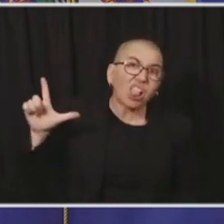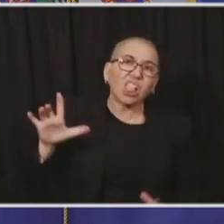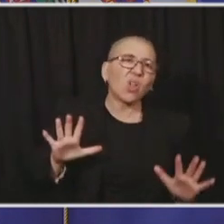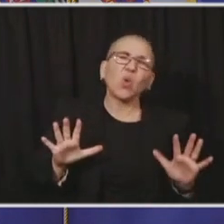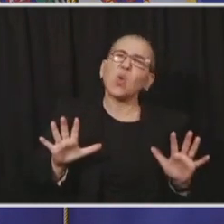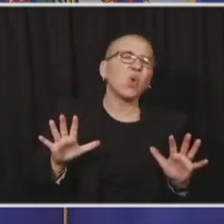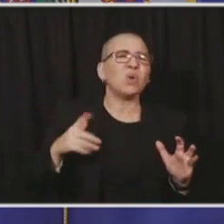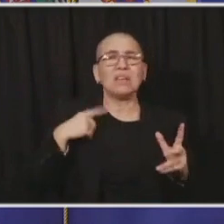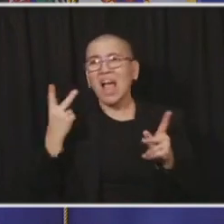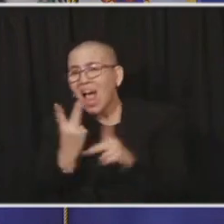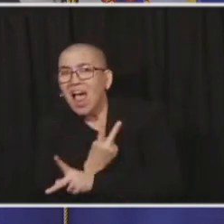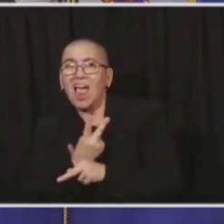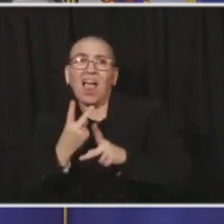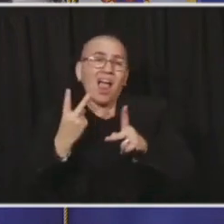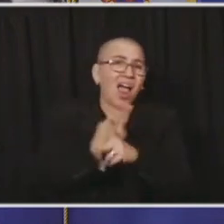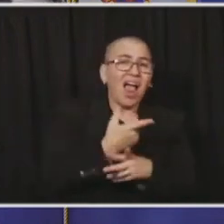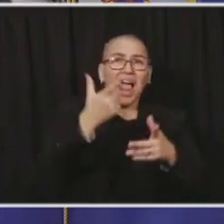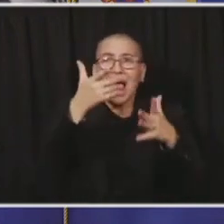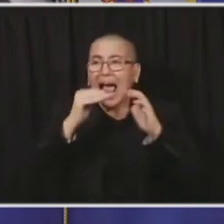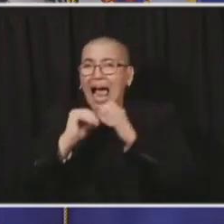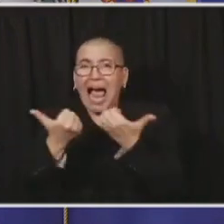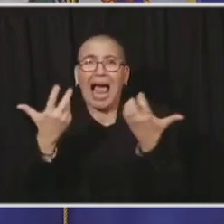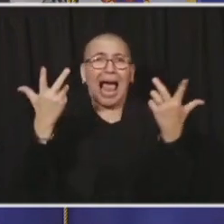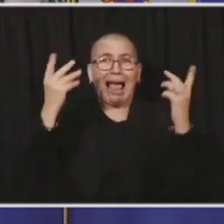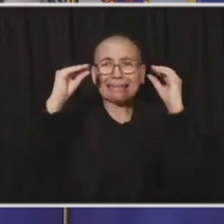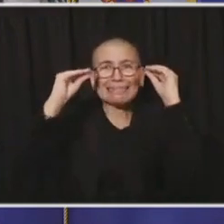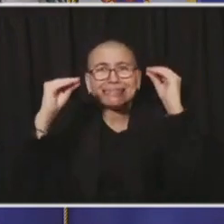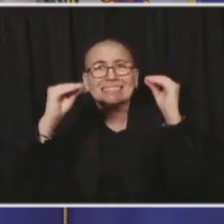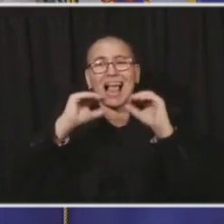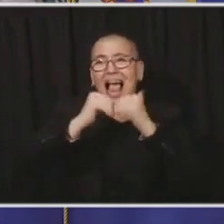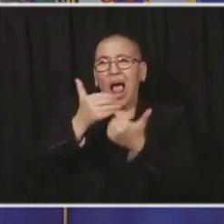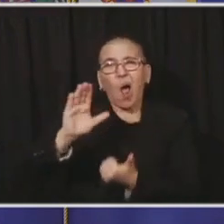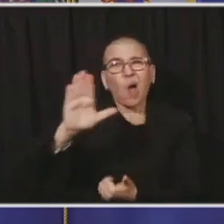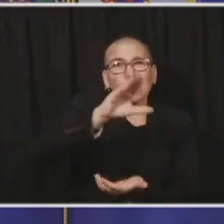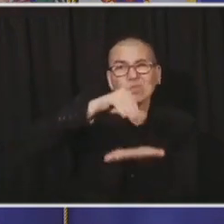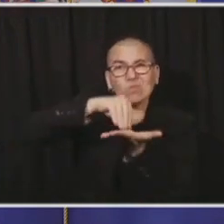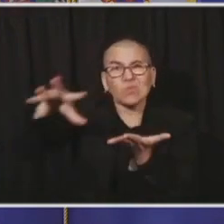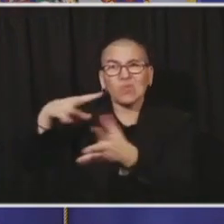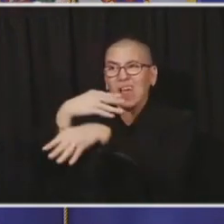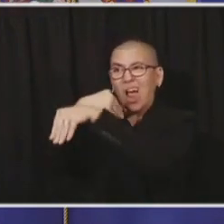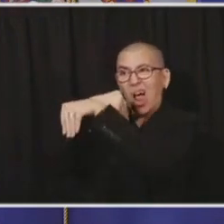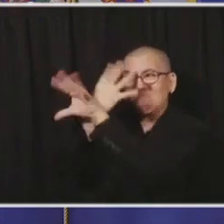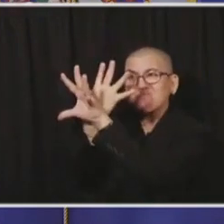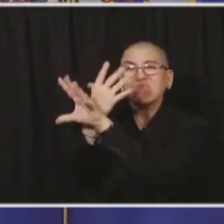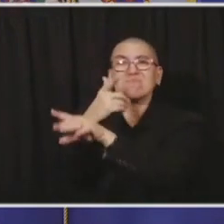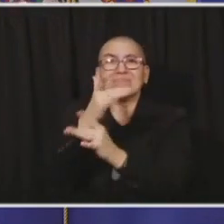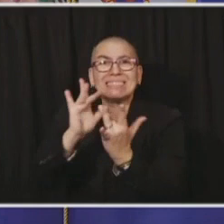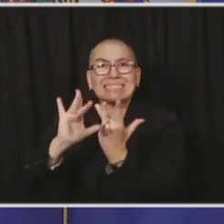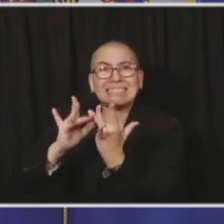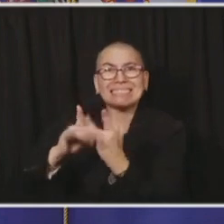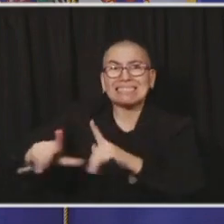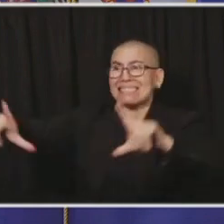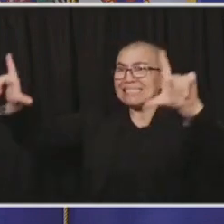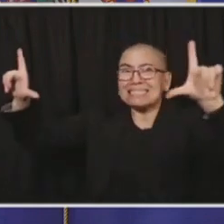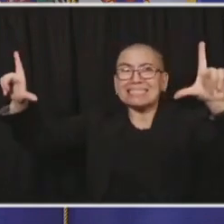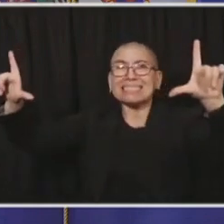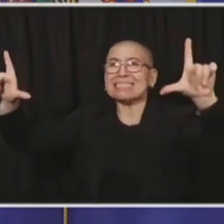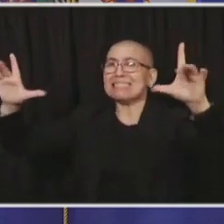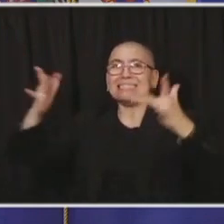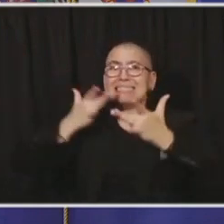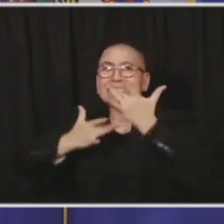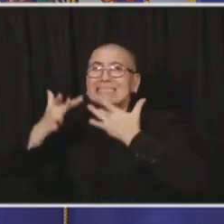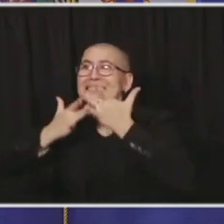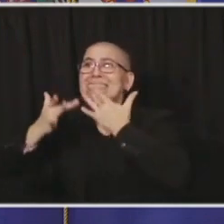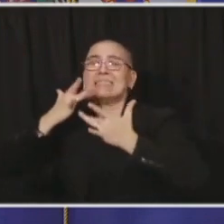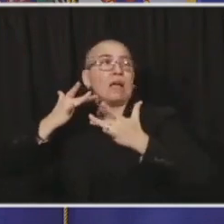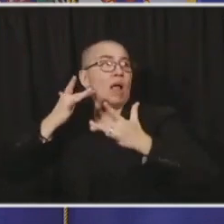how to teach in a classroom where some of your students are on a video screen and others are separated across the room. How do you do it when some of